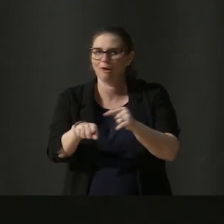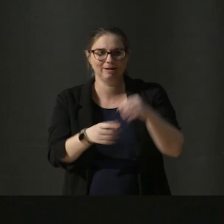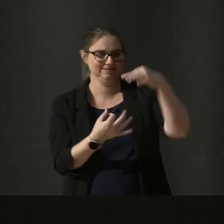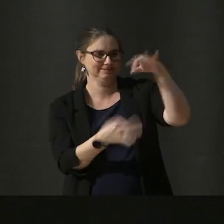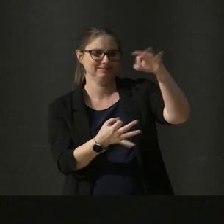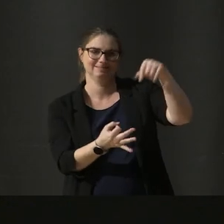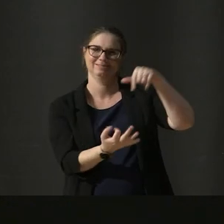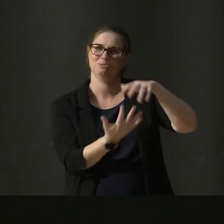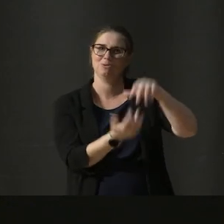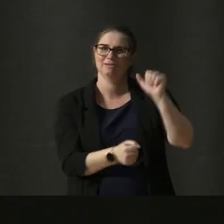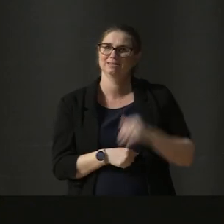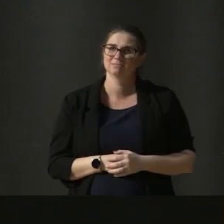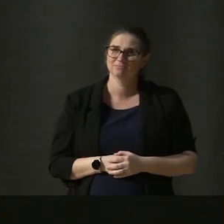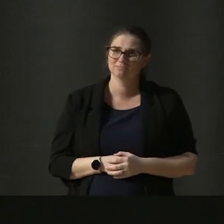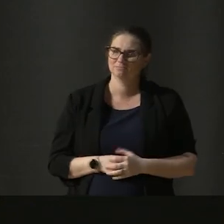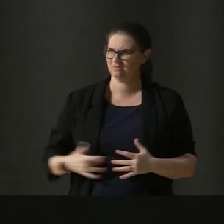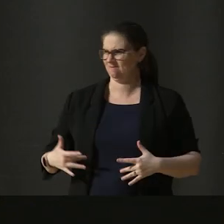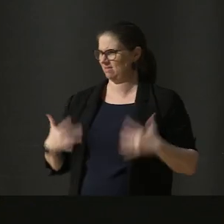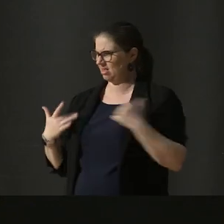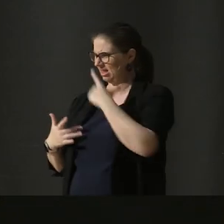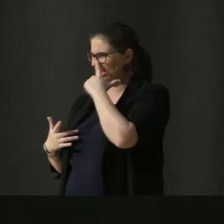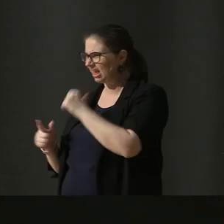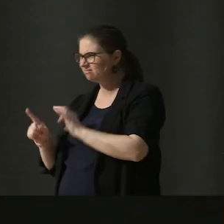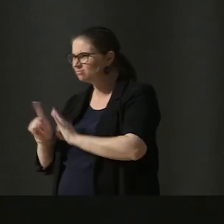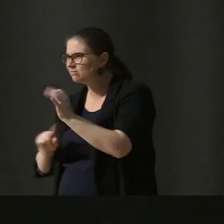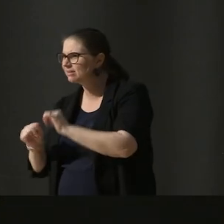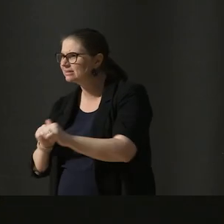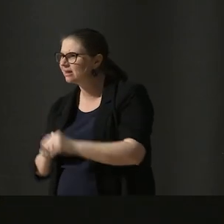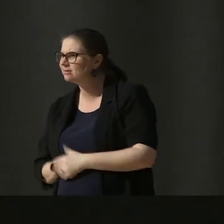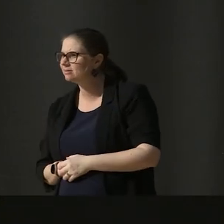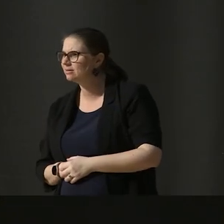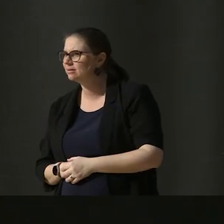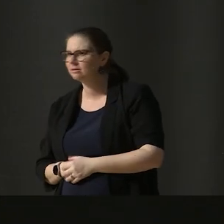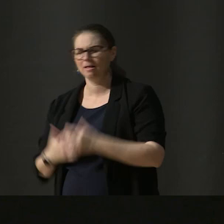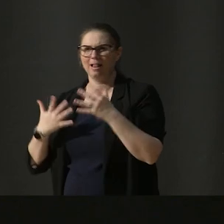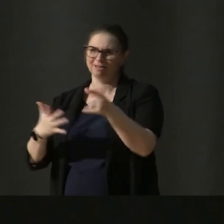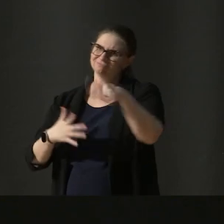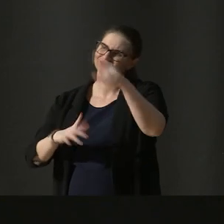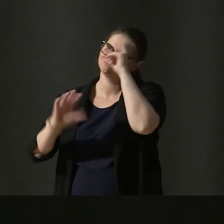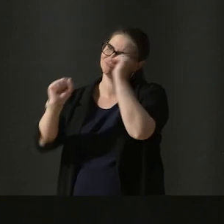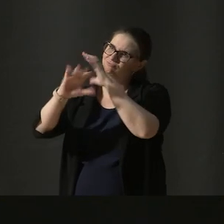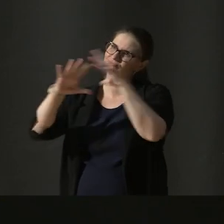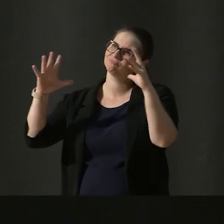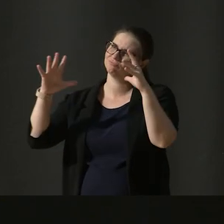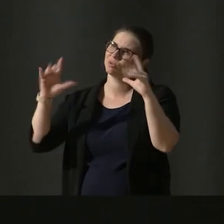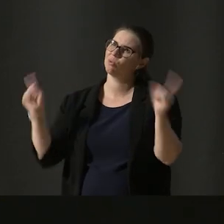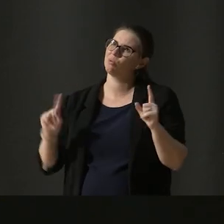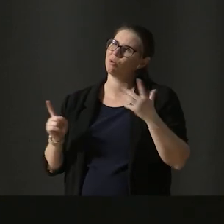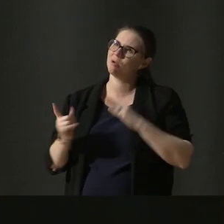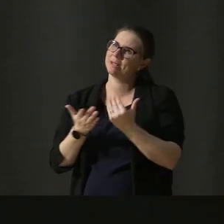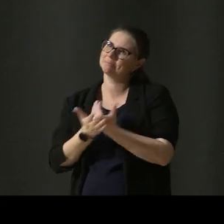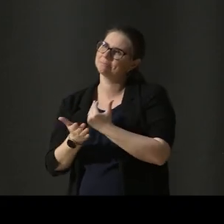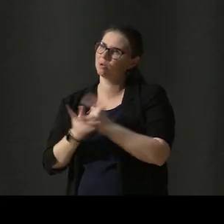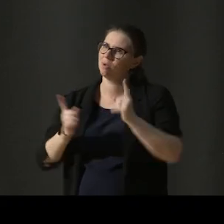Surely we can do better. Come, let's reimagine the way forward together. Firstly, what's working? What do we want to keep?